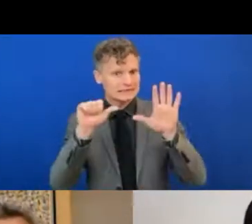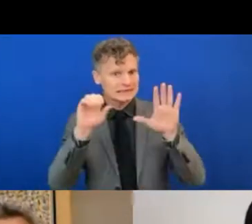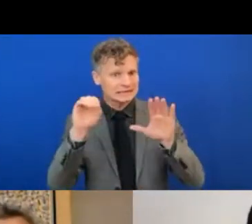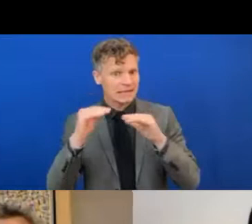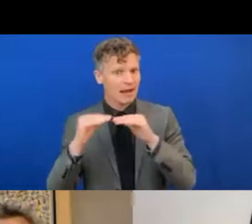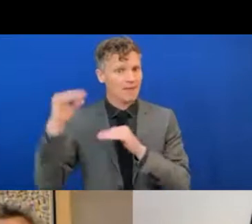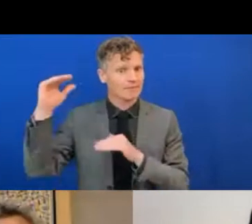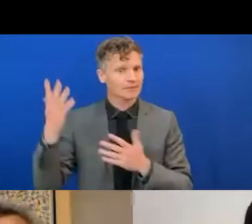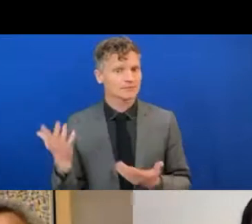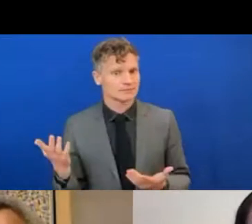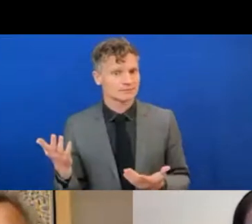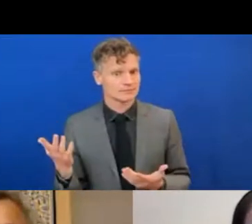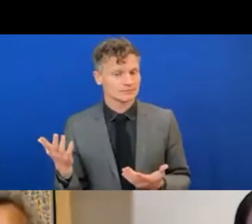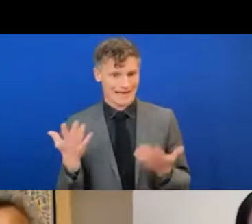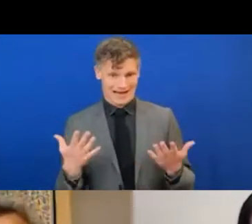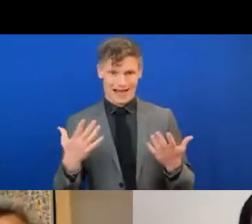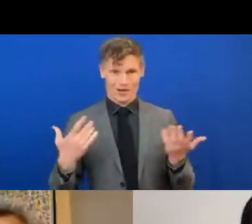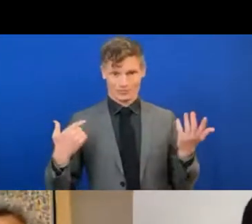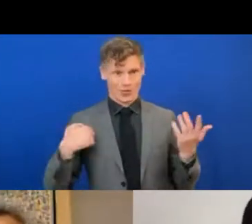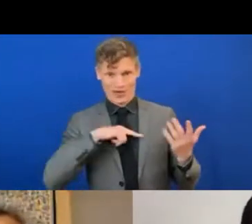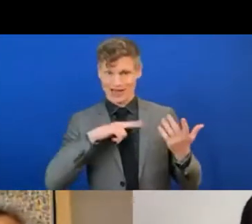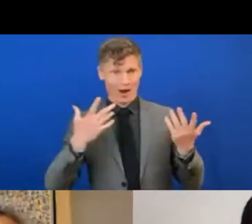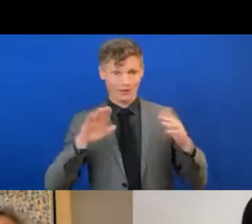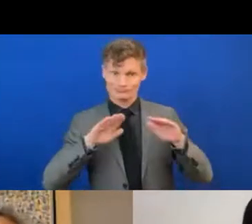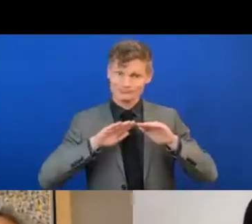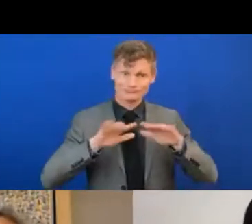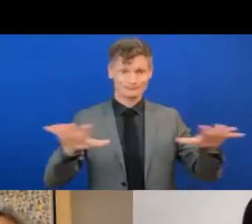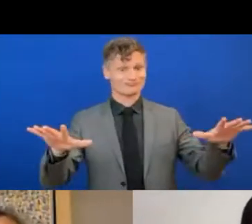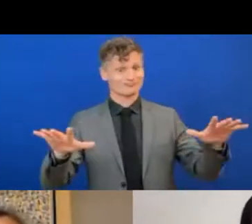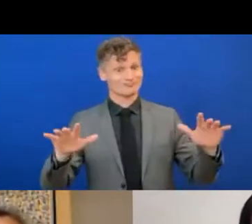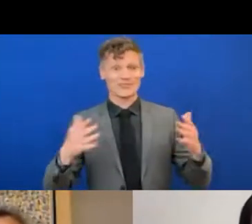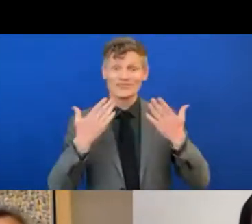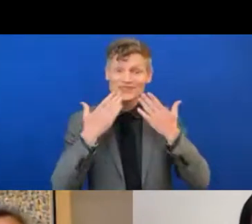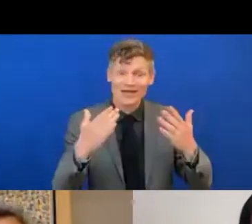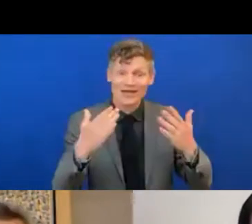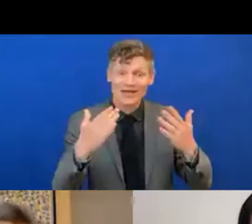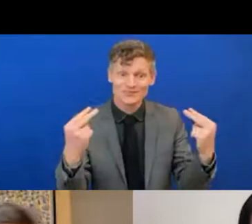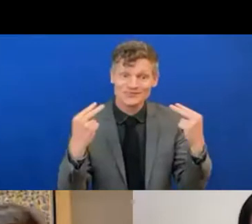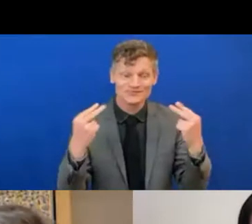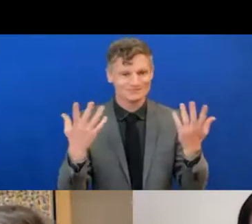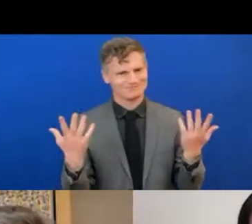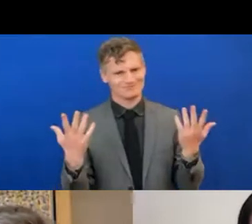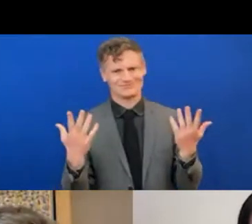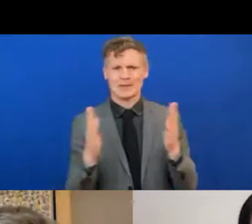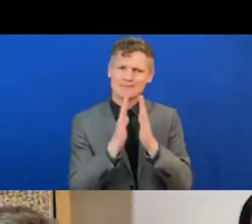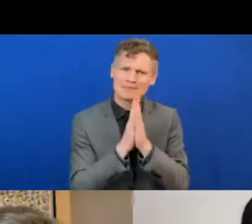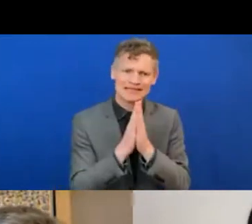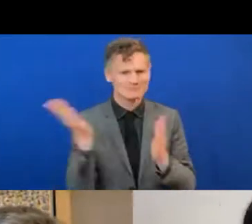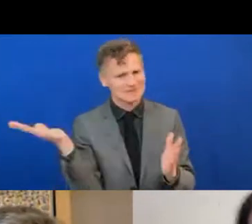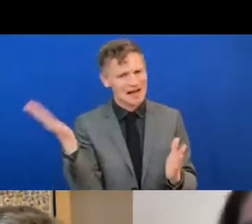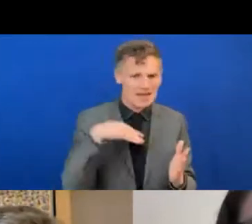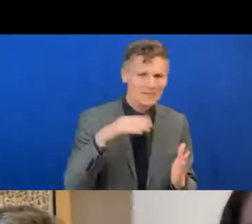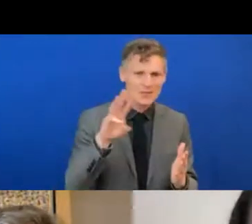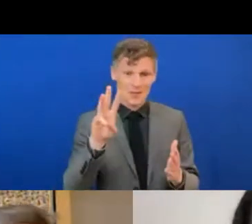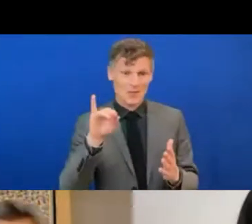We're streaming, so thank you very much. We welcome this participation and hope that we can